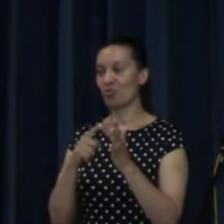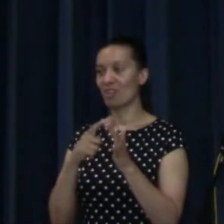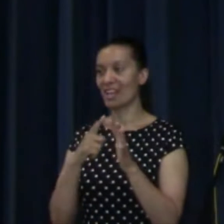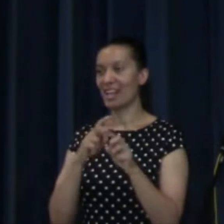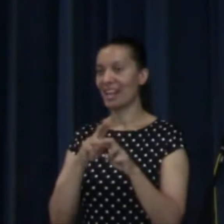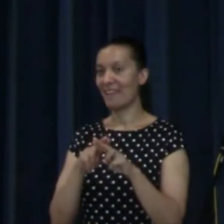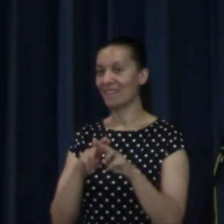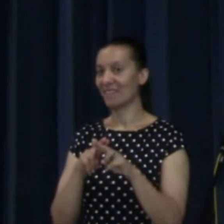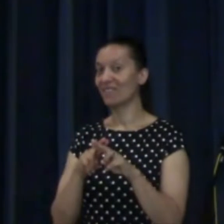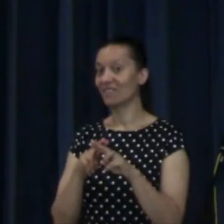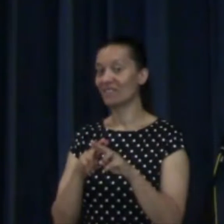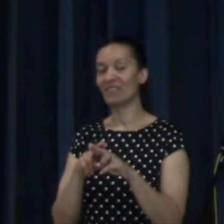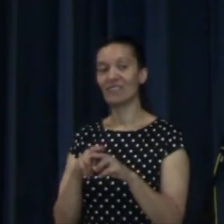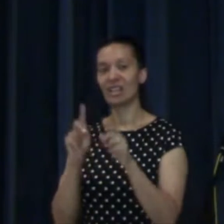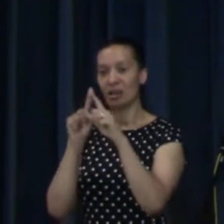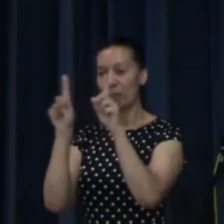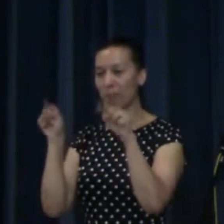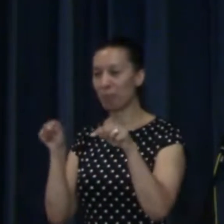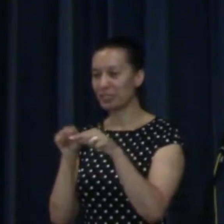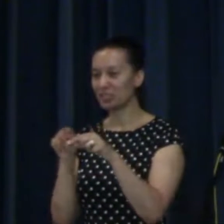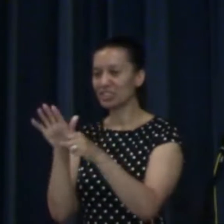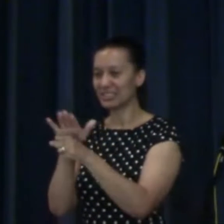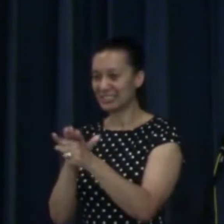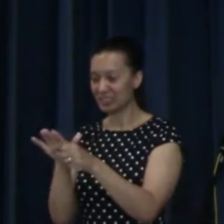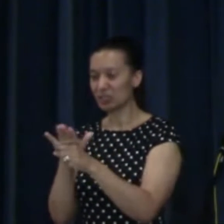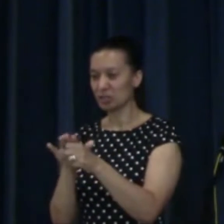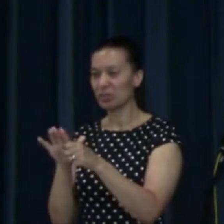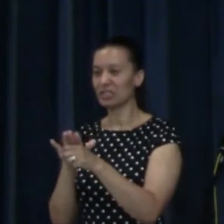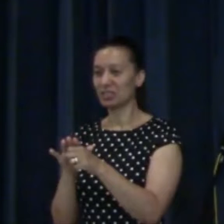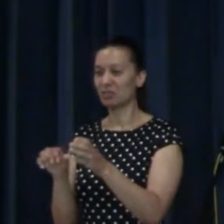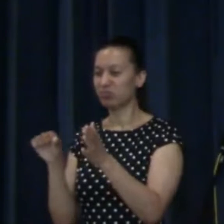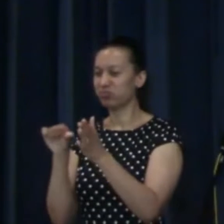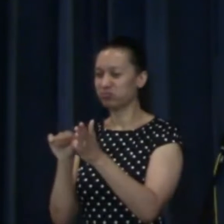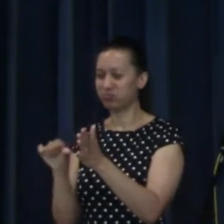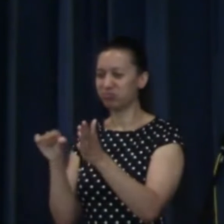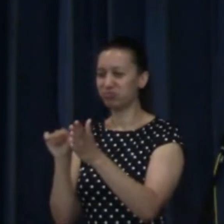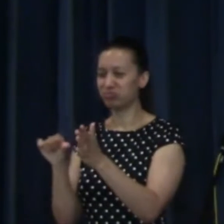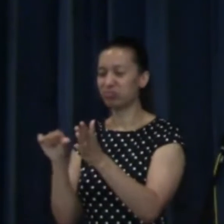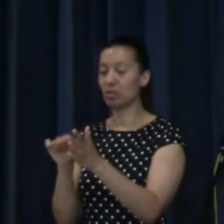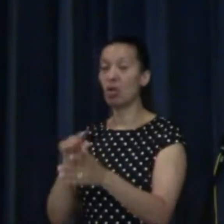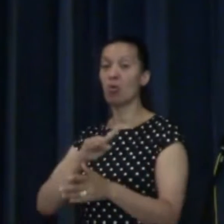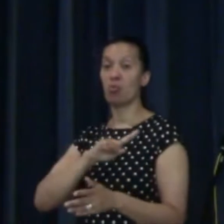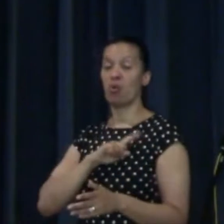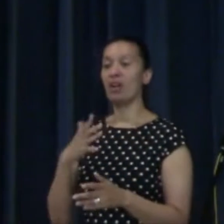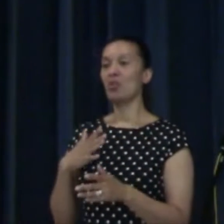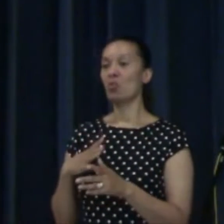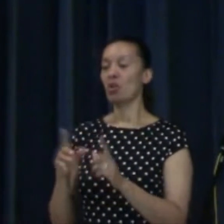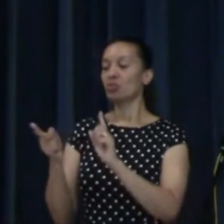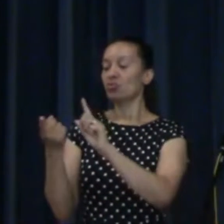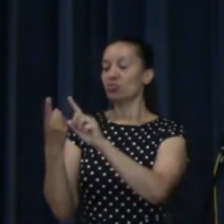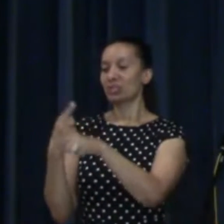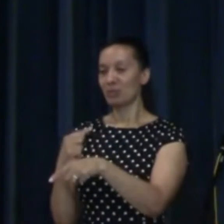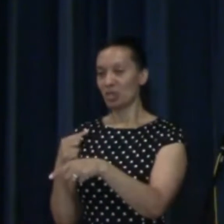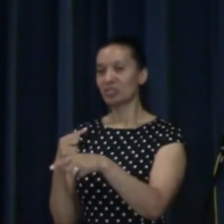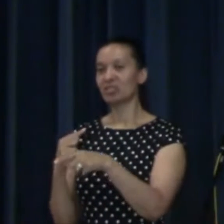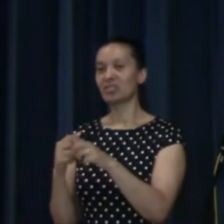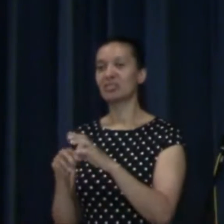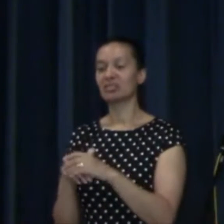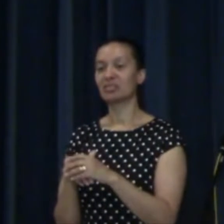videos of certain circumstances and they do this to get us to act, don't they? To